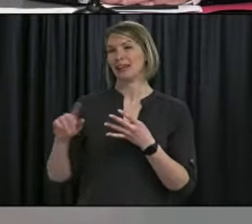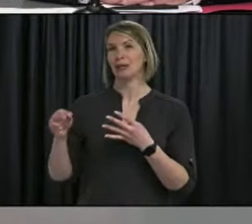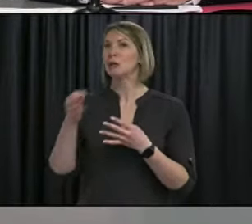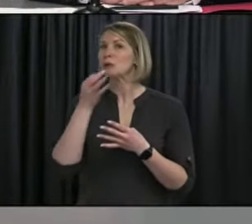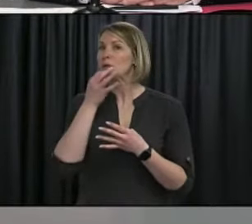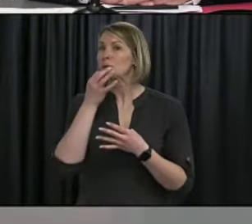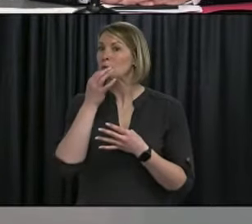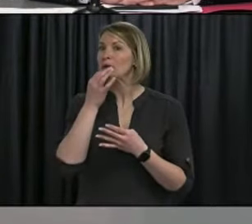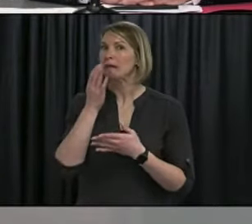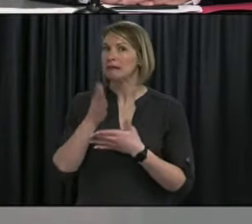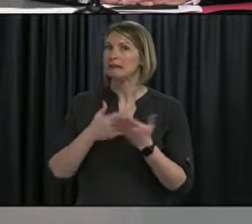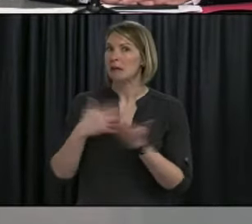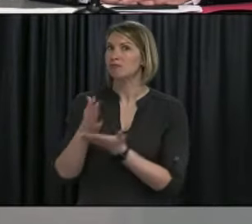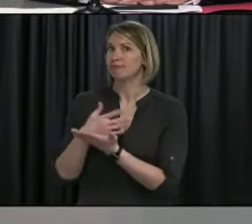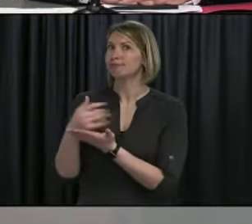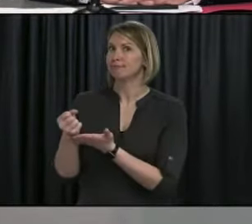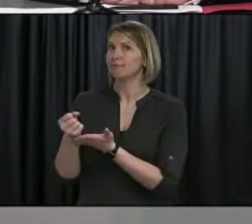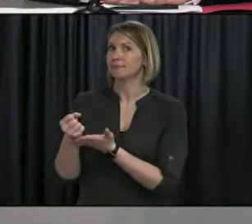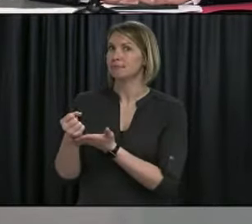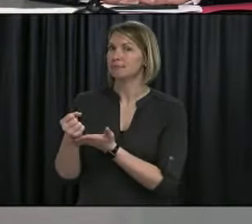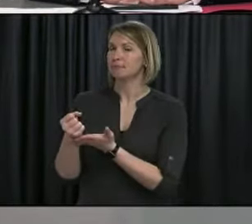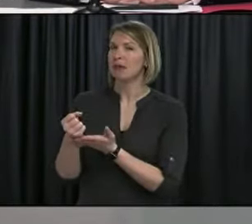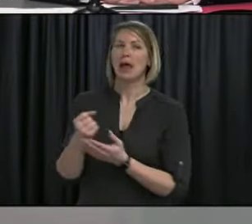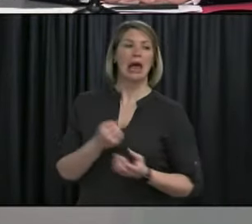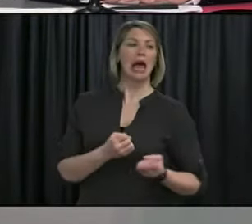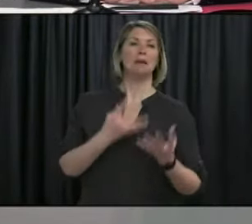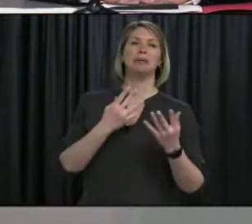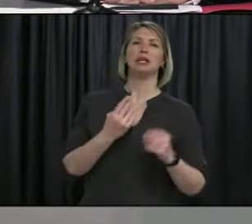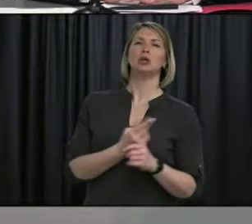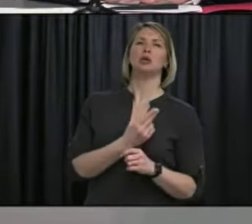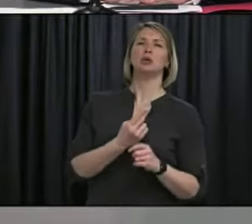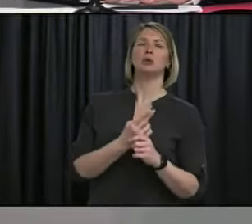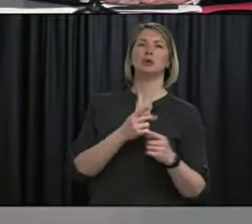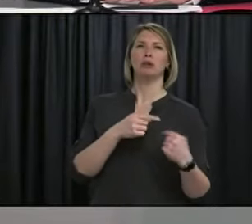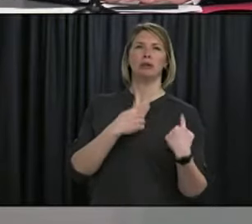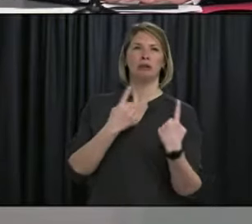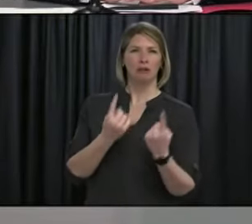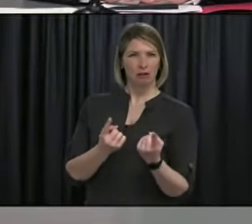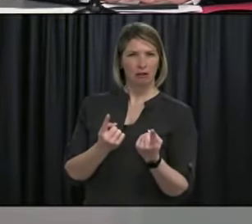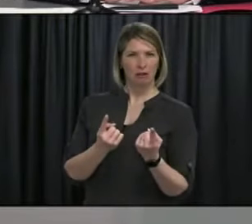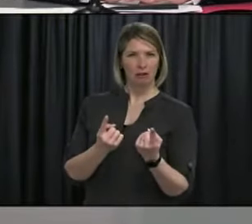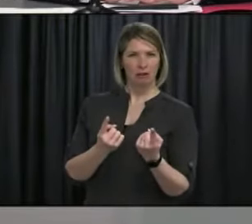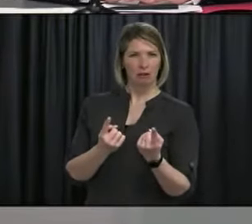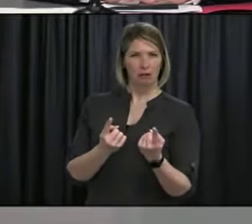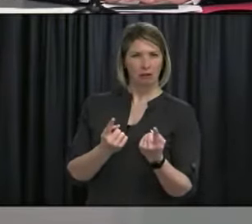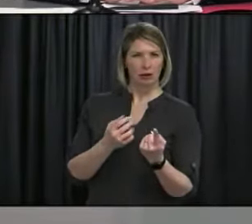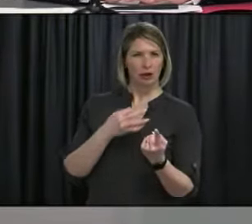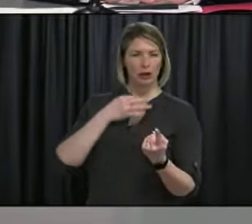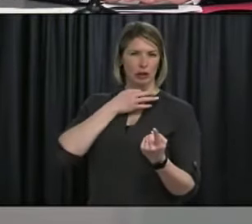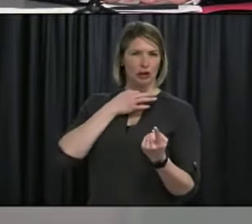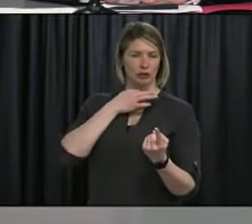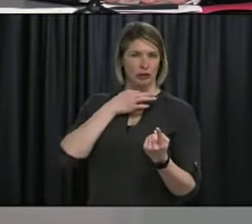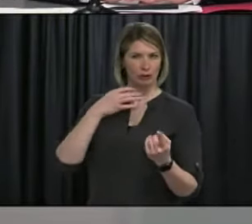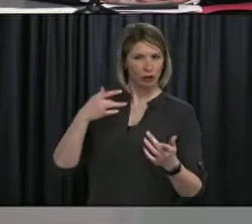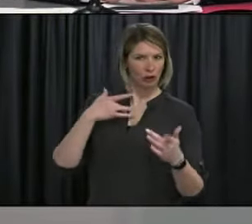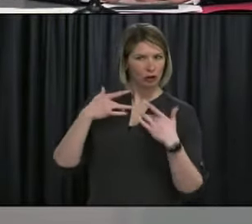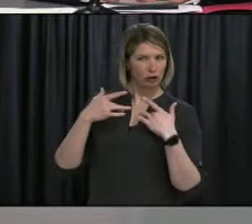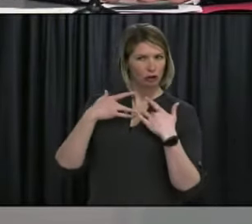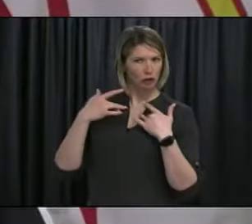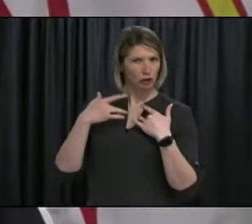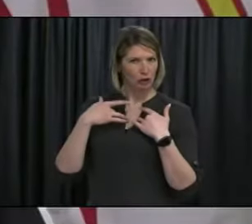second, how many have been used so far? is there any concern, are there any concerns, sorry, about any waste?